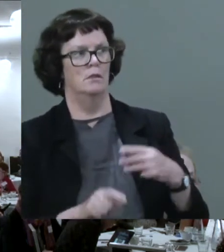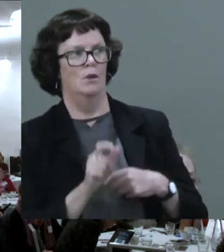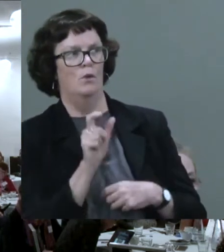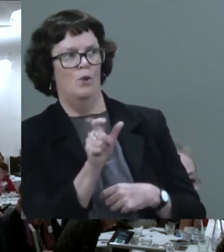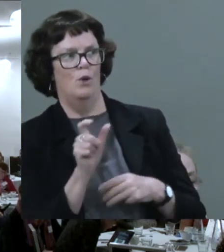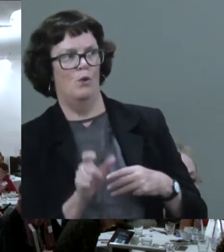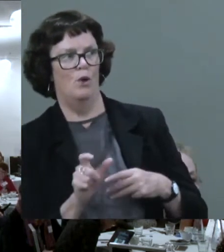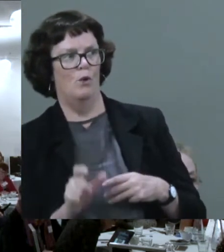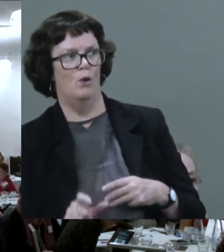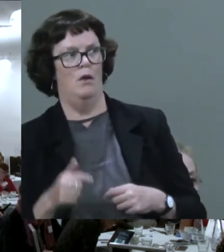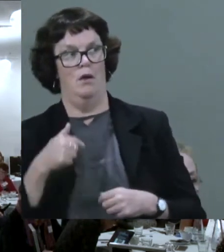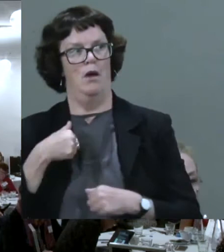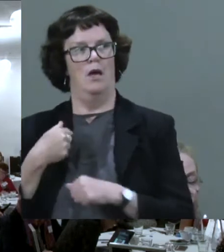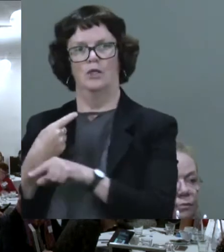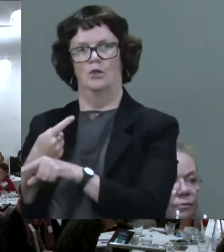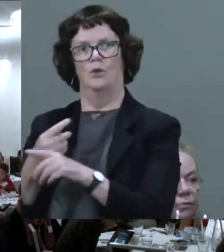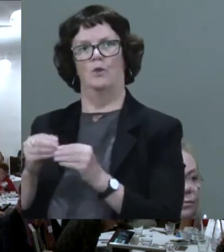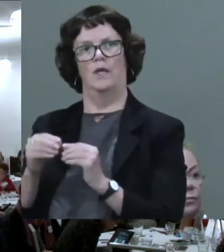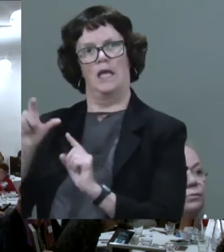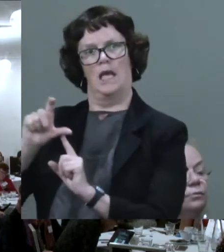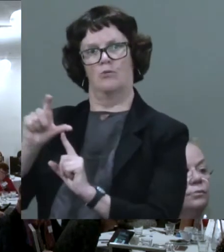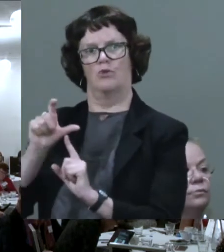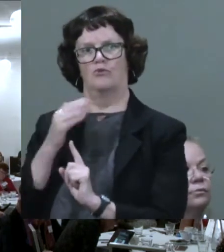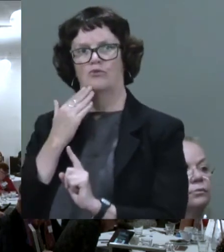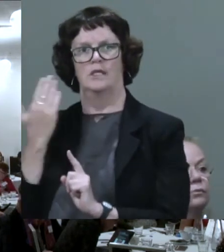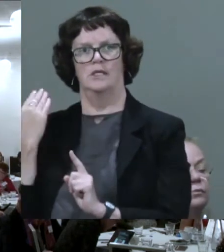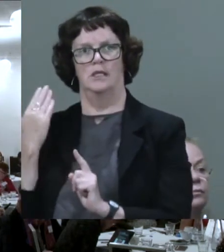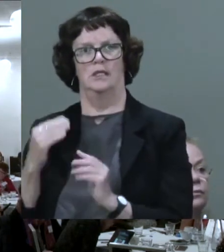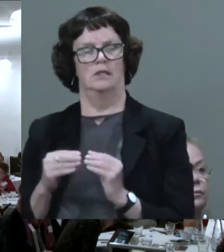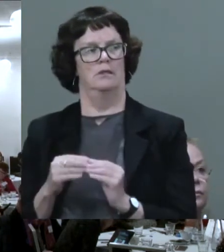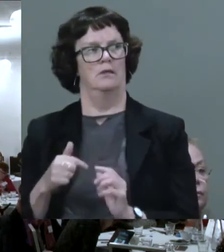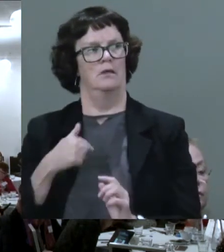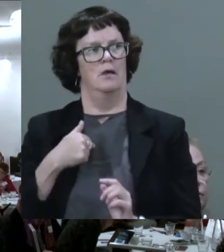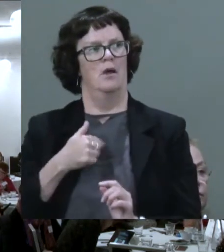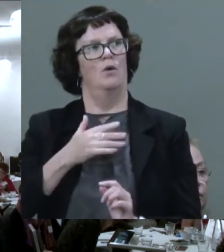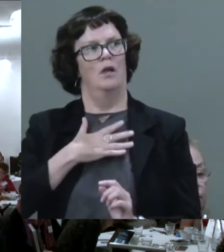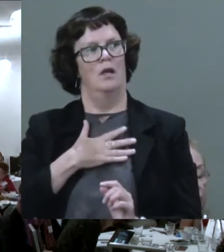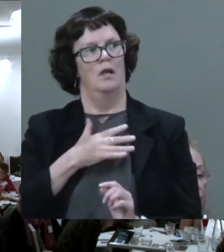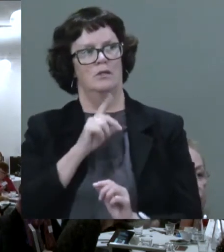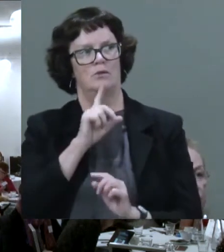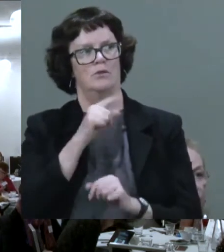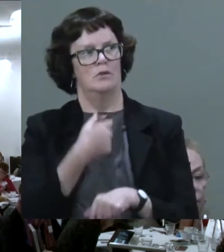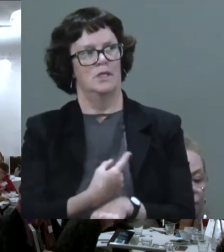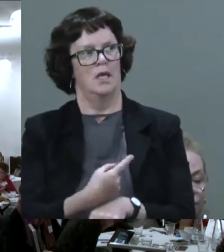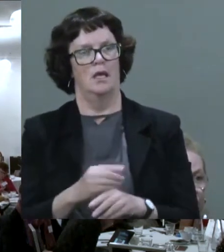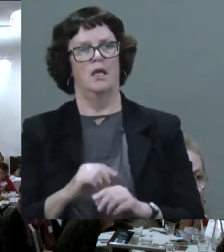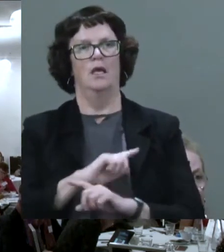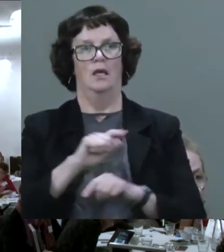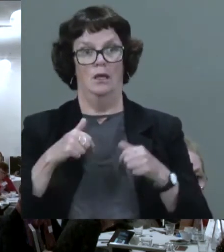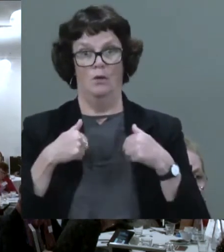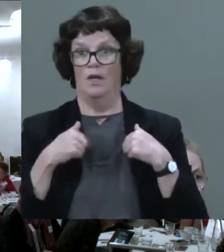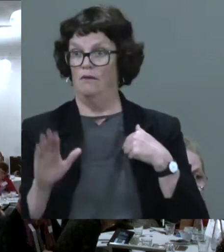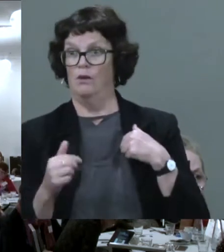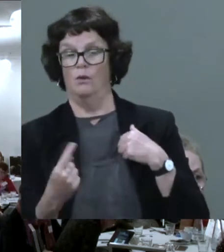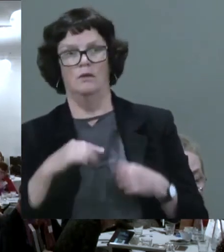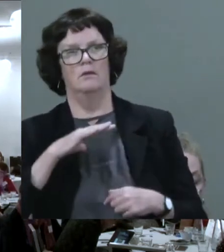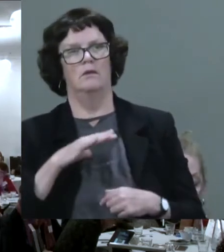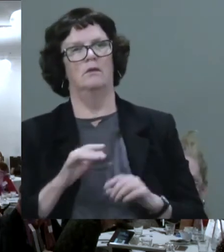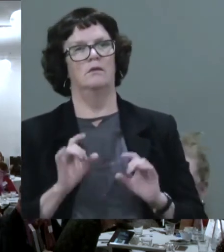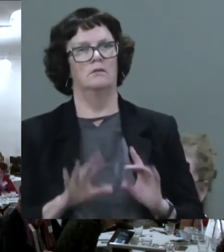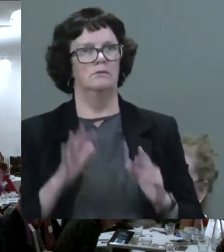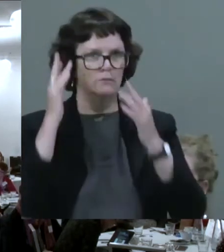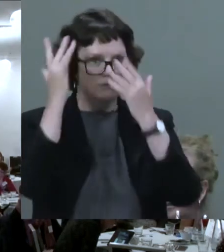to Canberra recently. The point that I make is what we all need to start thinking about is